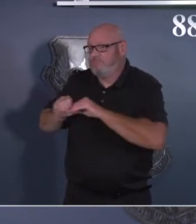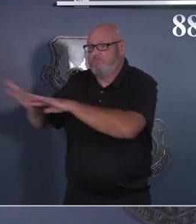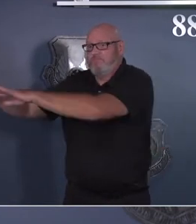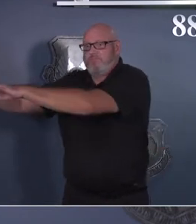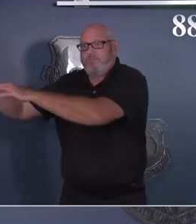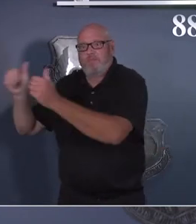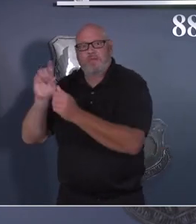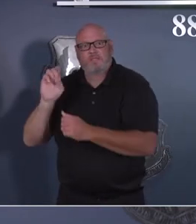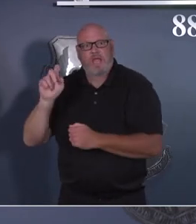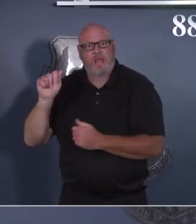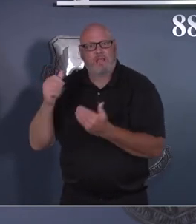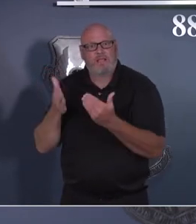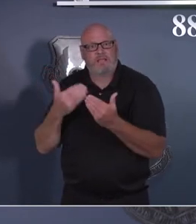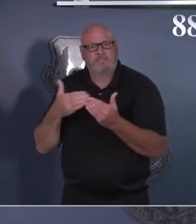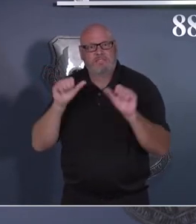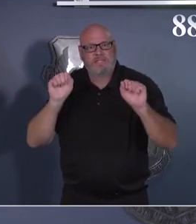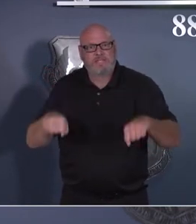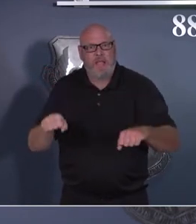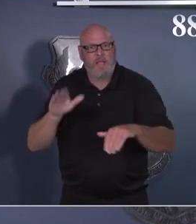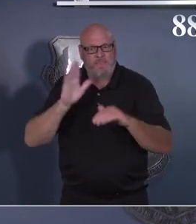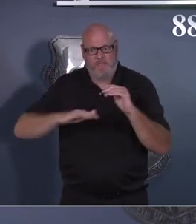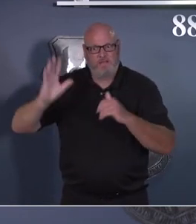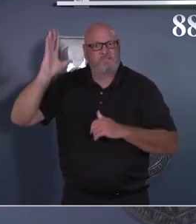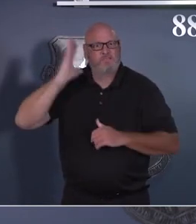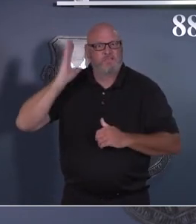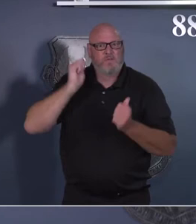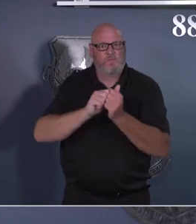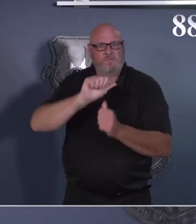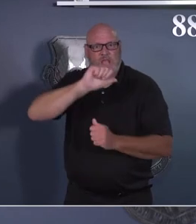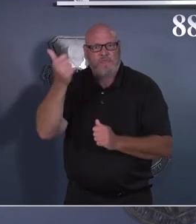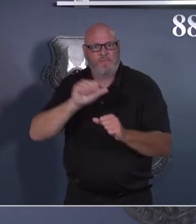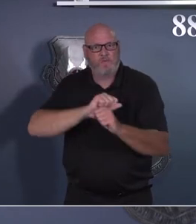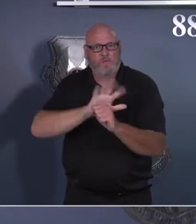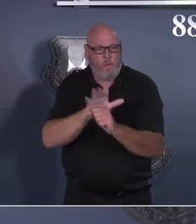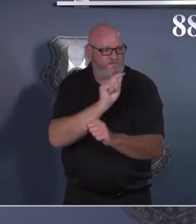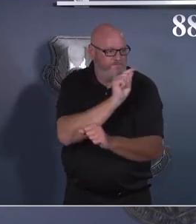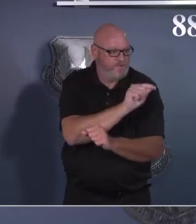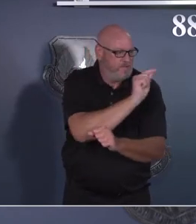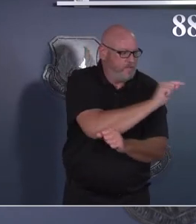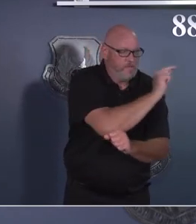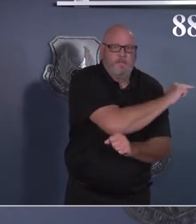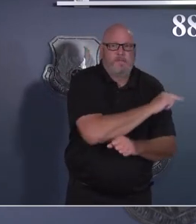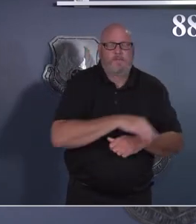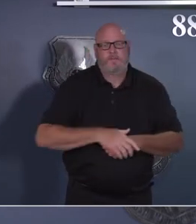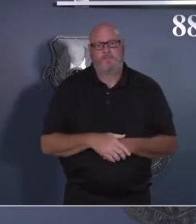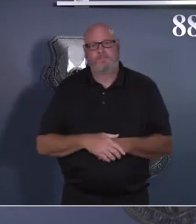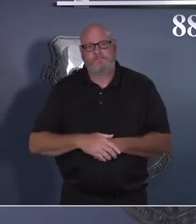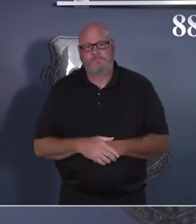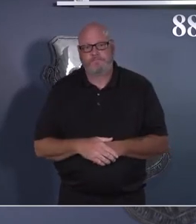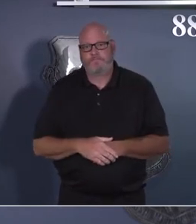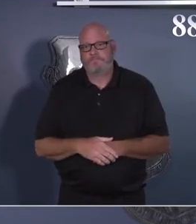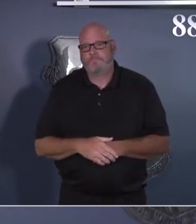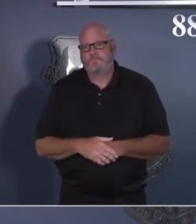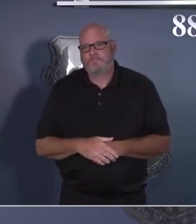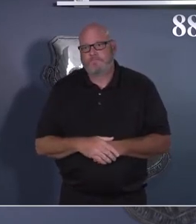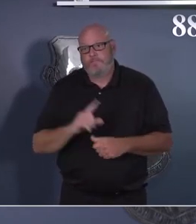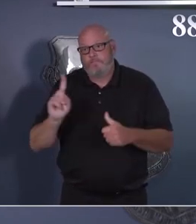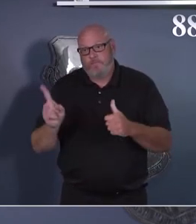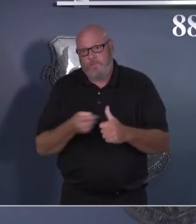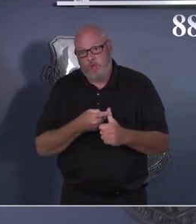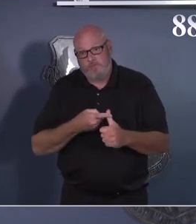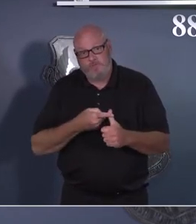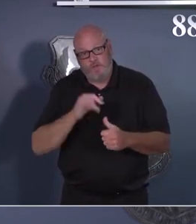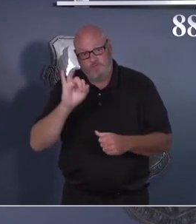I listed for you. Reviewing our last 122 COVID-positive cases, and that's from the 1st of June until present,